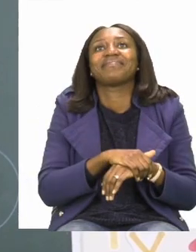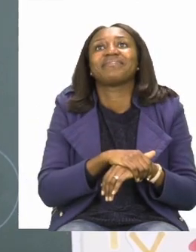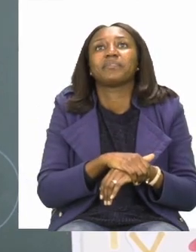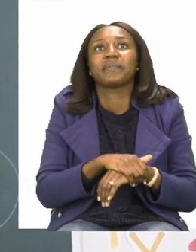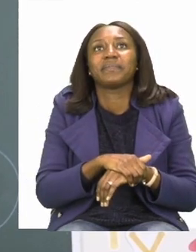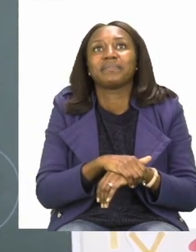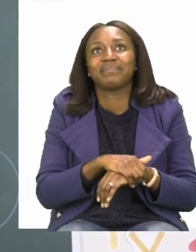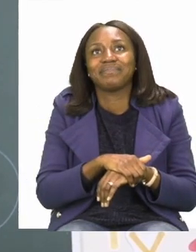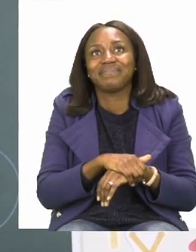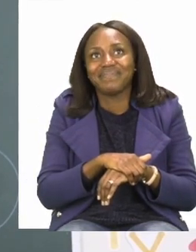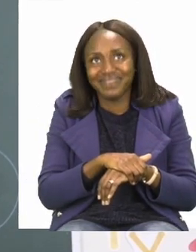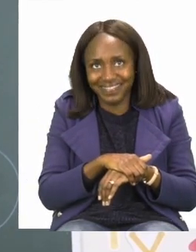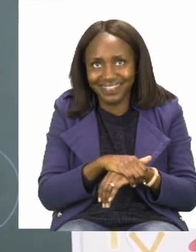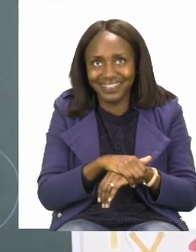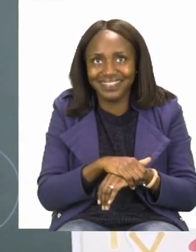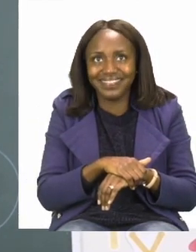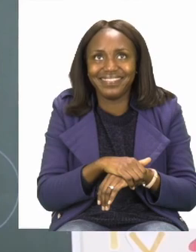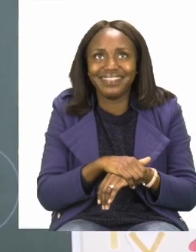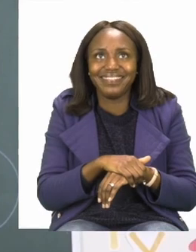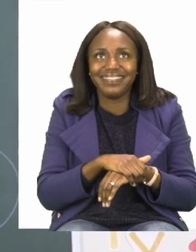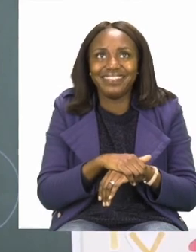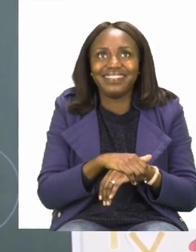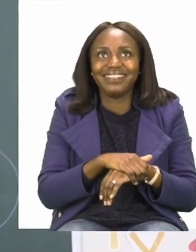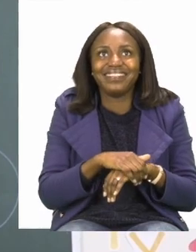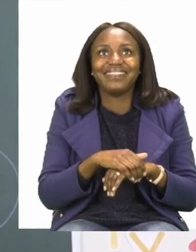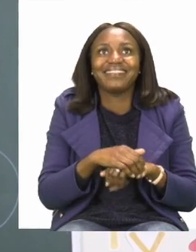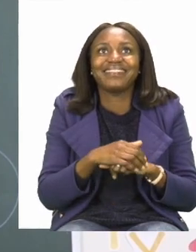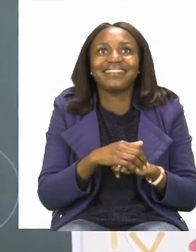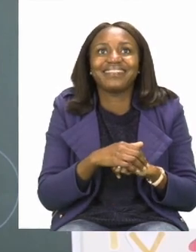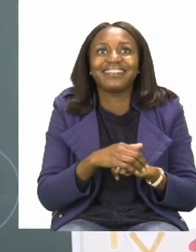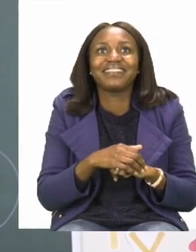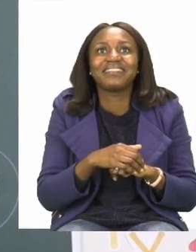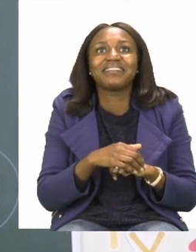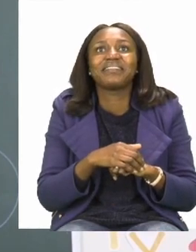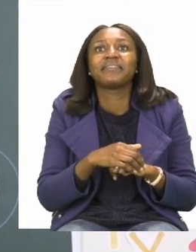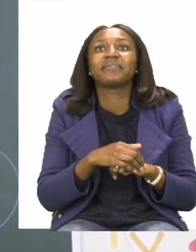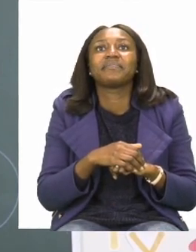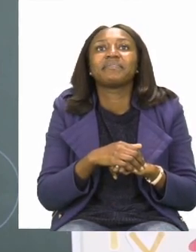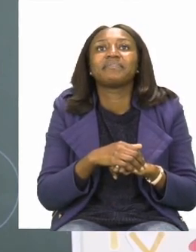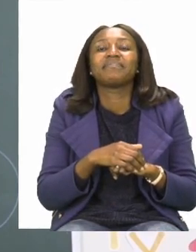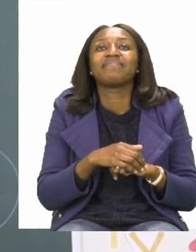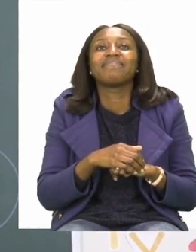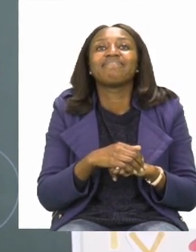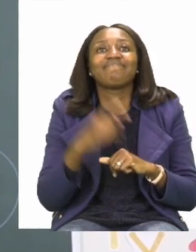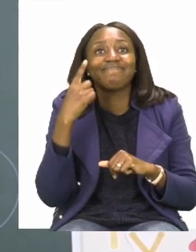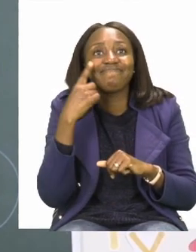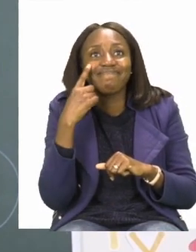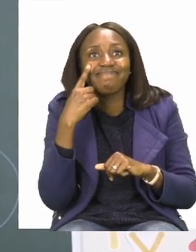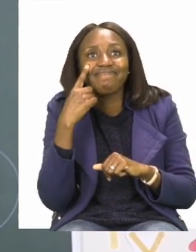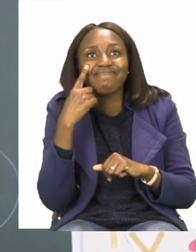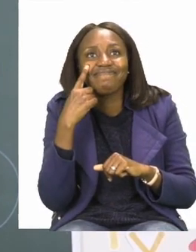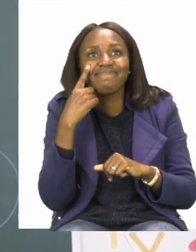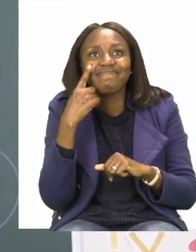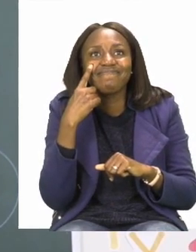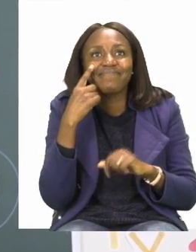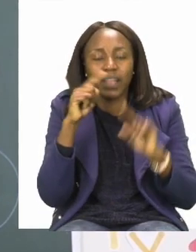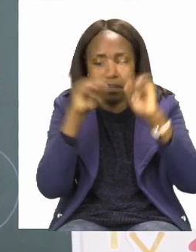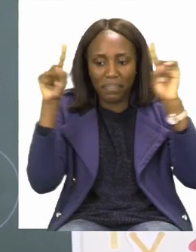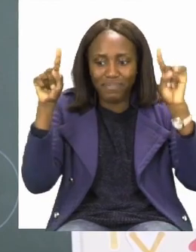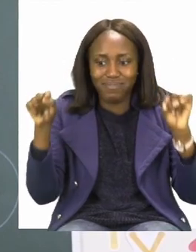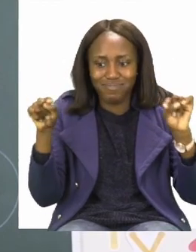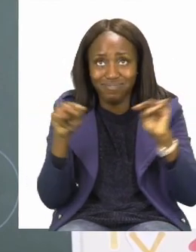Oh, no. It's not looking too well for our predictions. Let's now try the cloth.